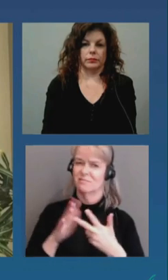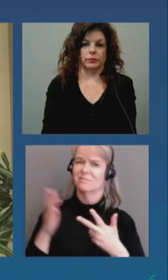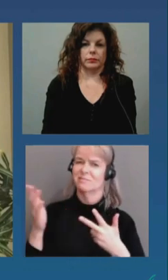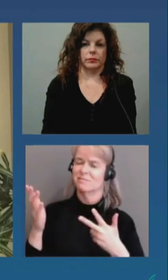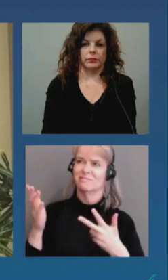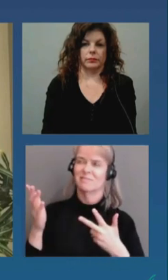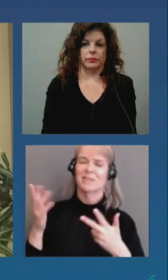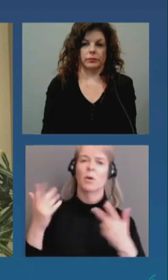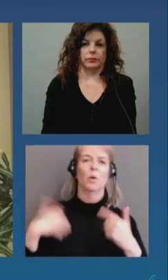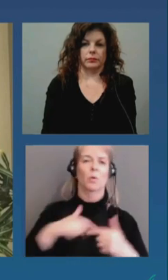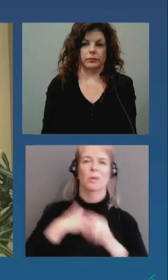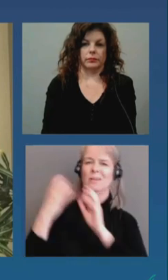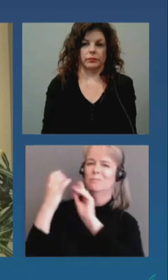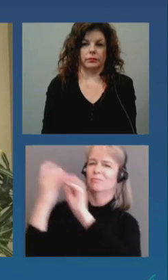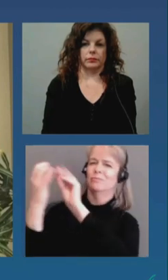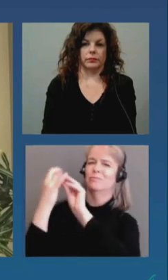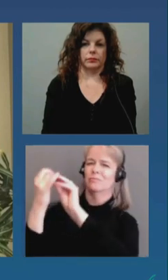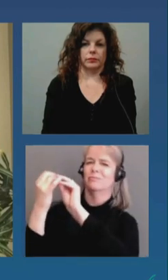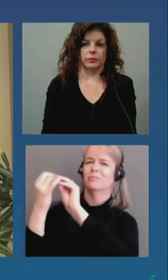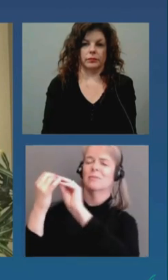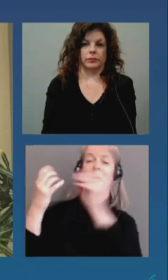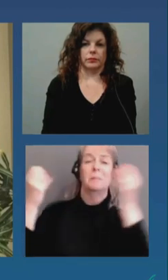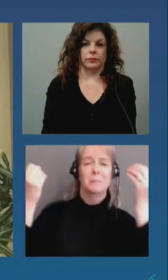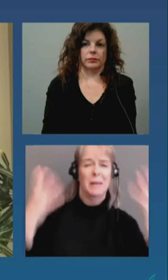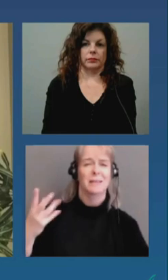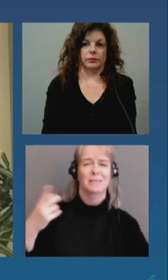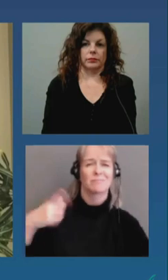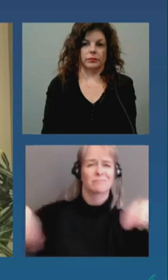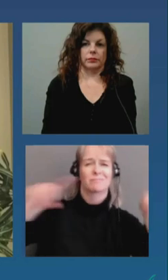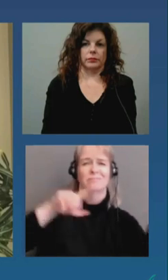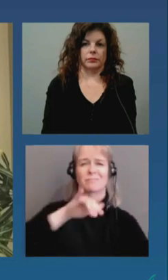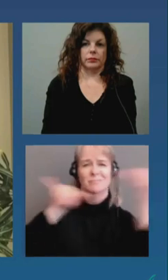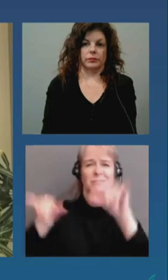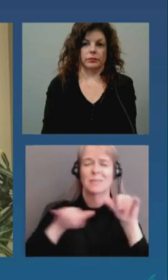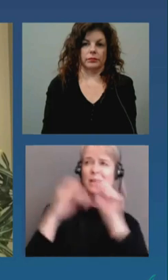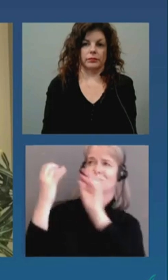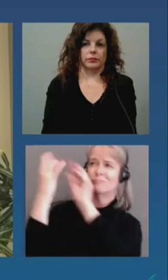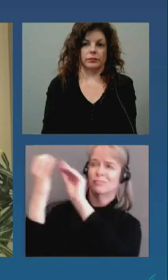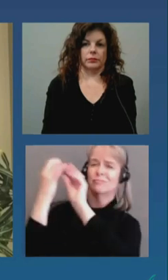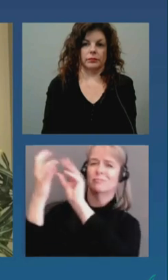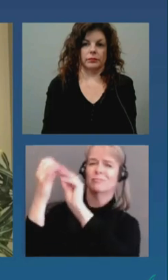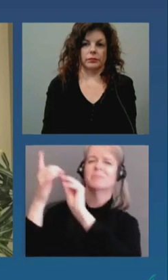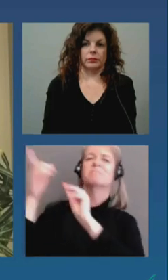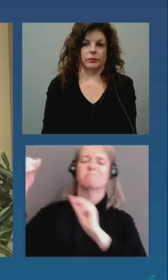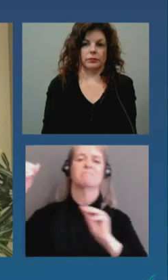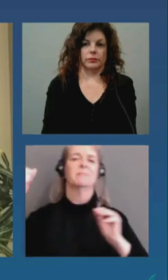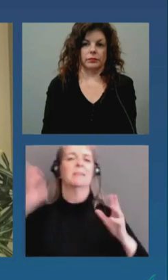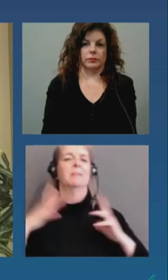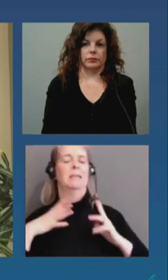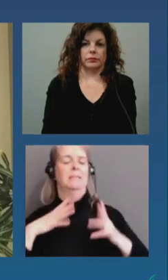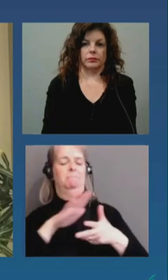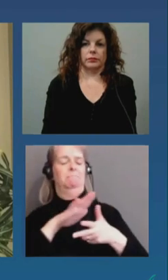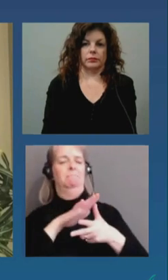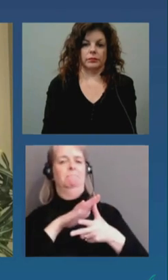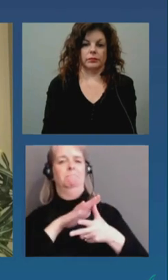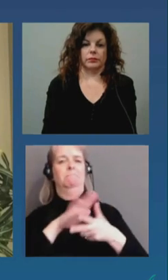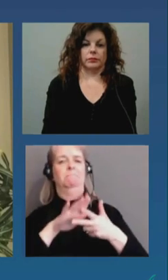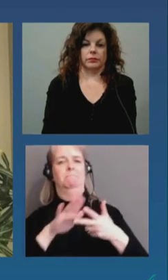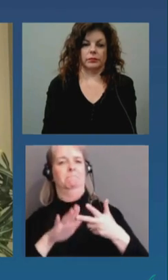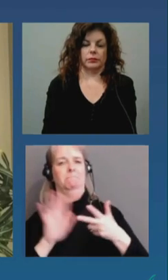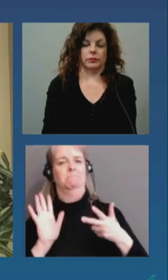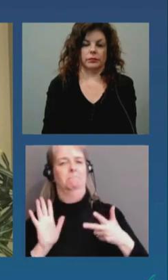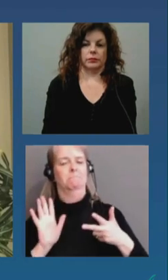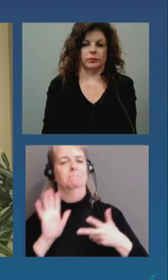edict and they then uh scaled back the random check issue and for all intents